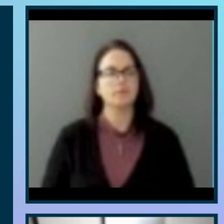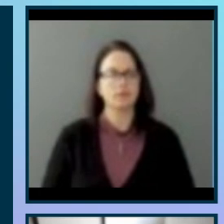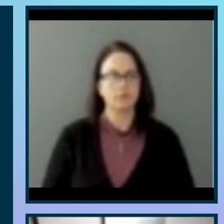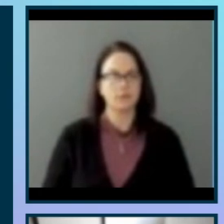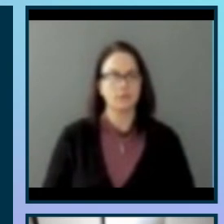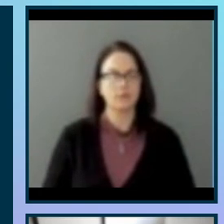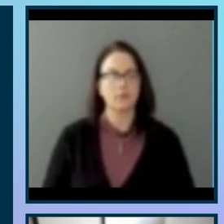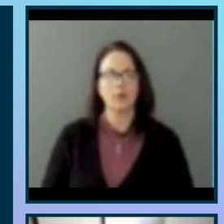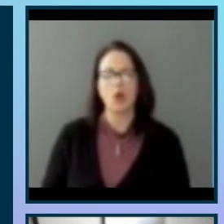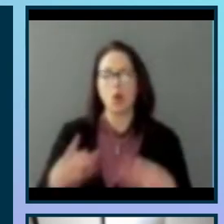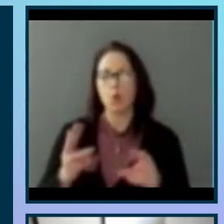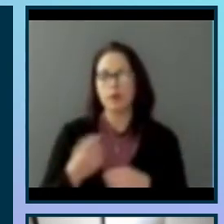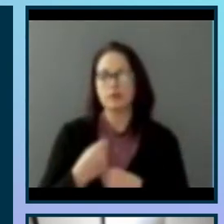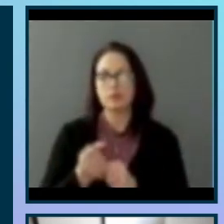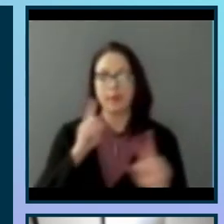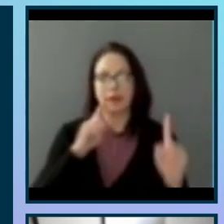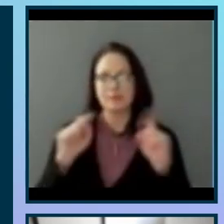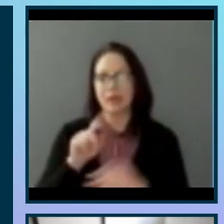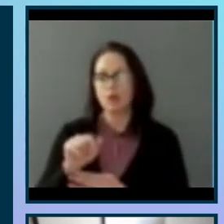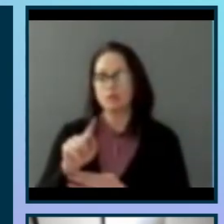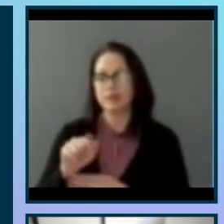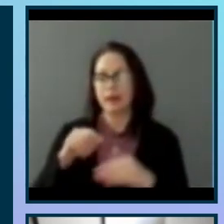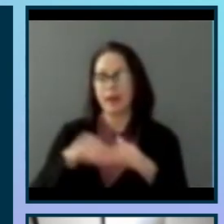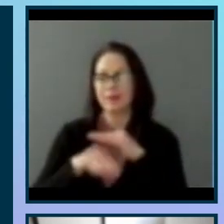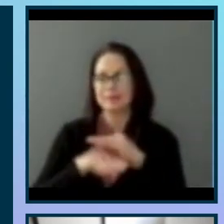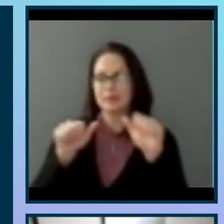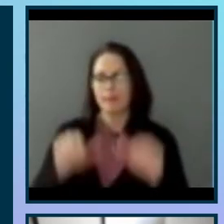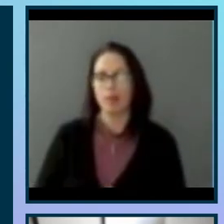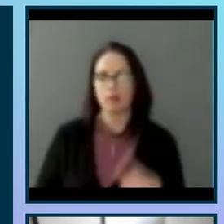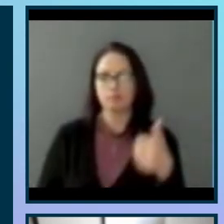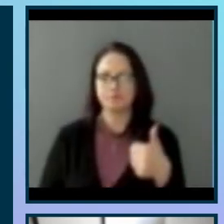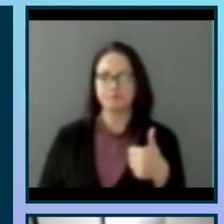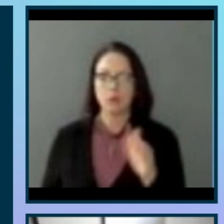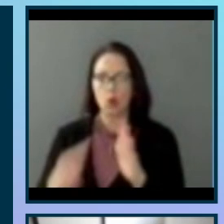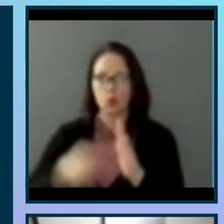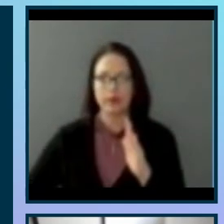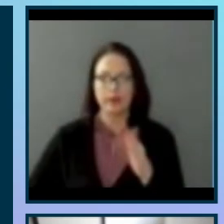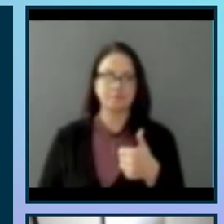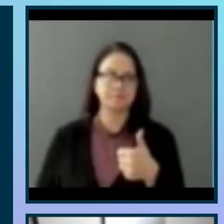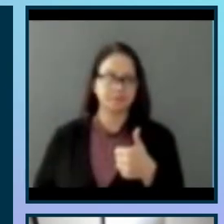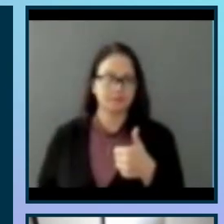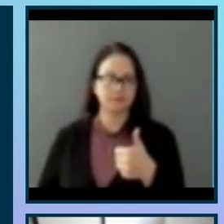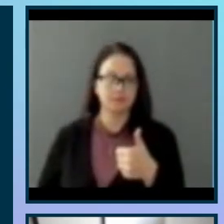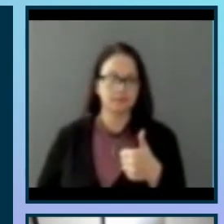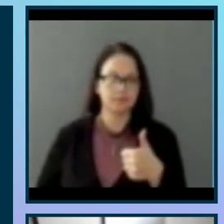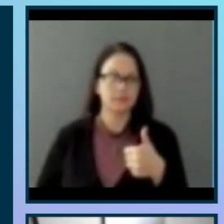So ways to make sound data accessible. Use an SVG format instead of an HTML